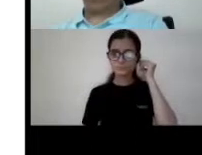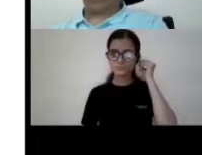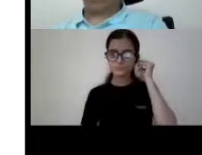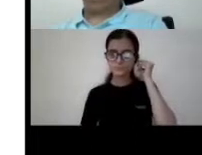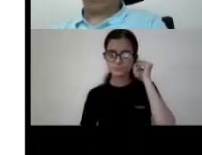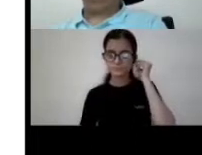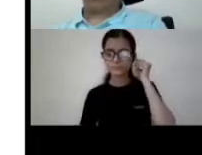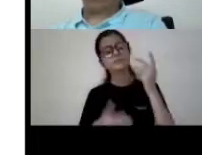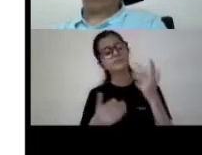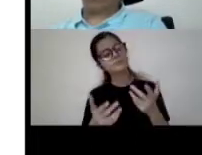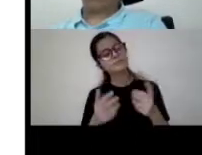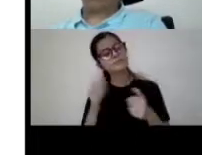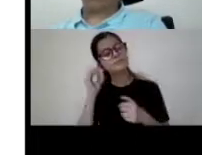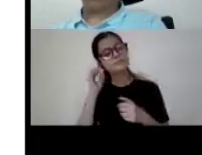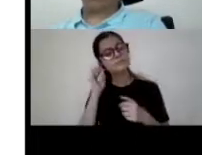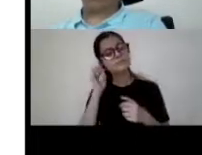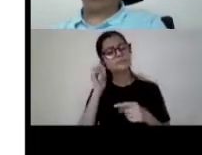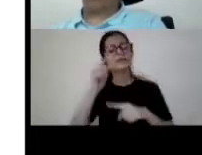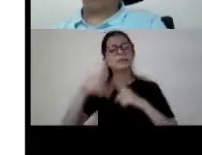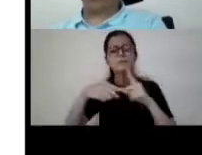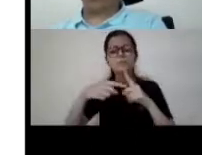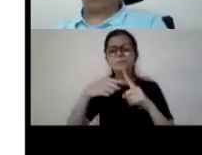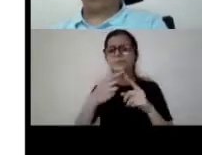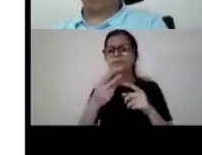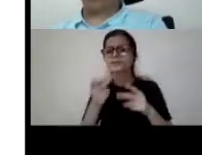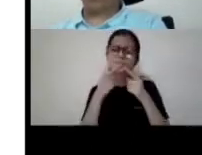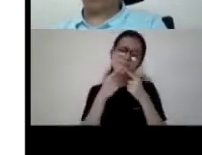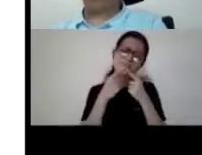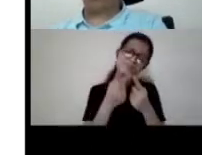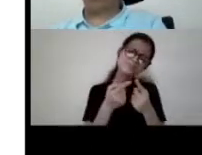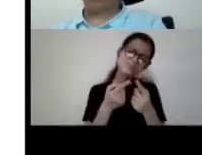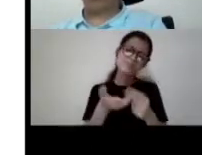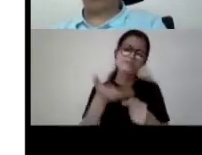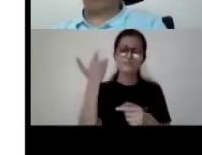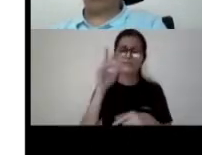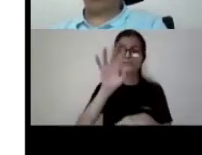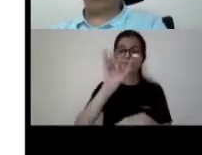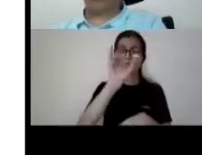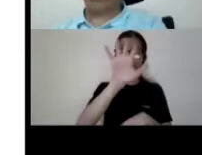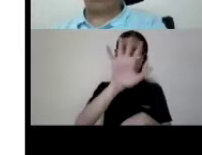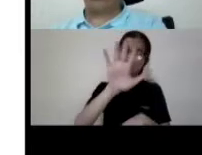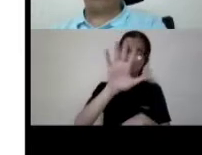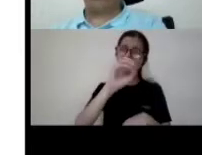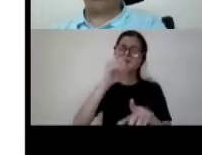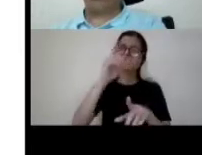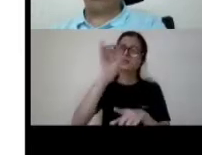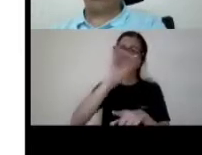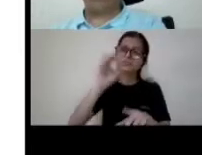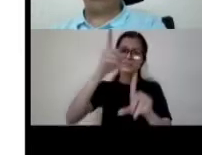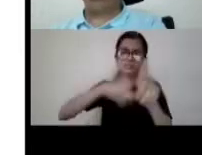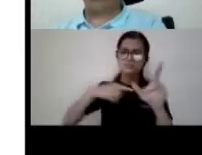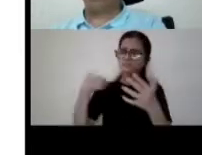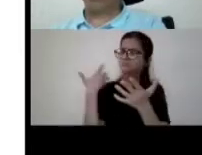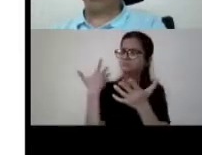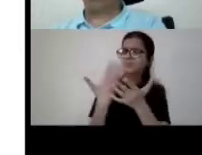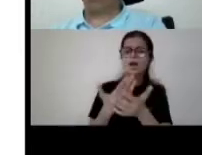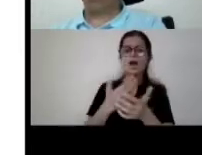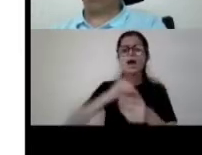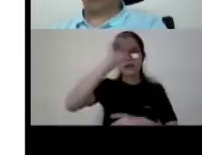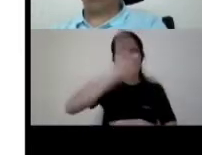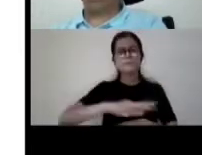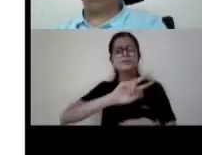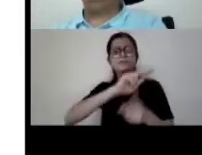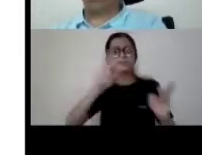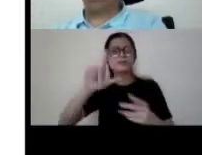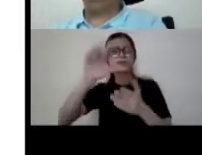so about all so you can say like in past 50 60 years so many libraries in india were producing books